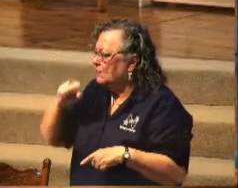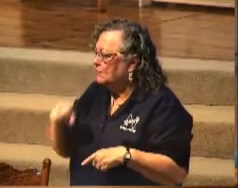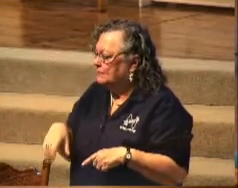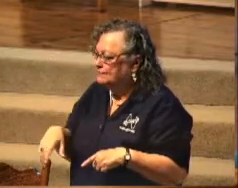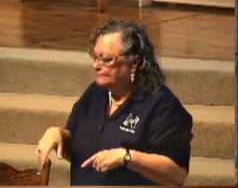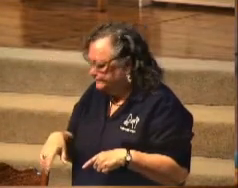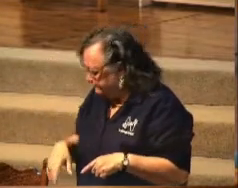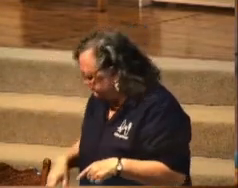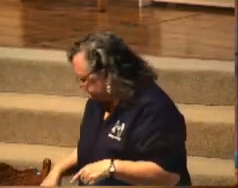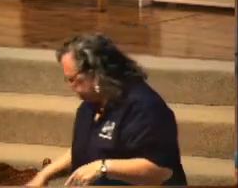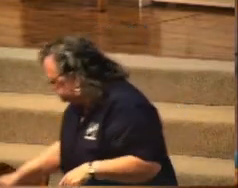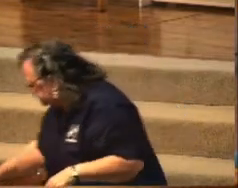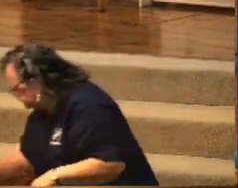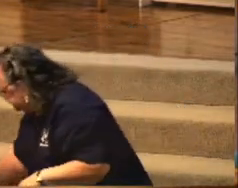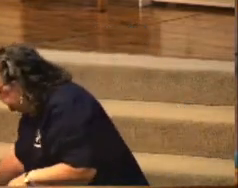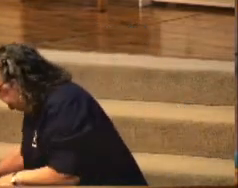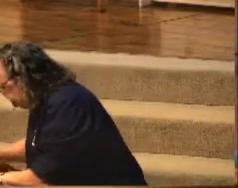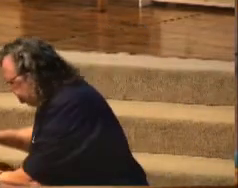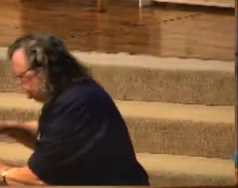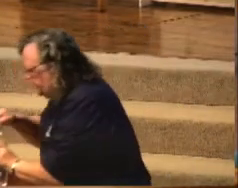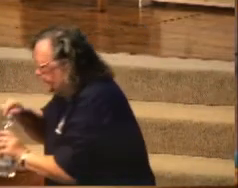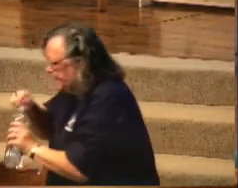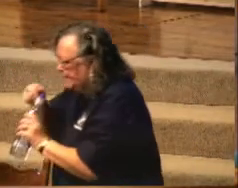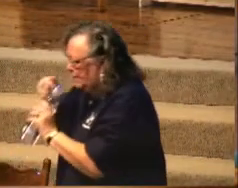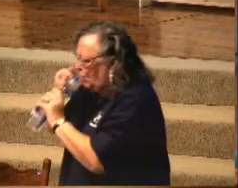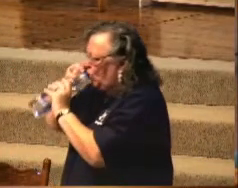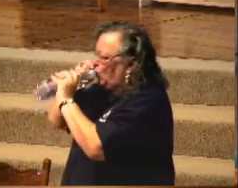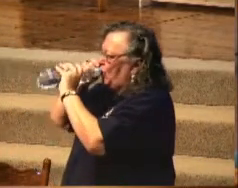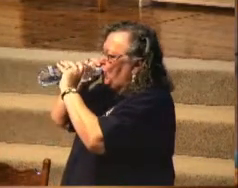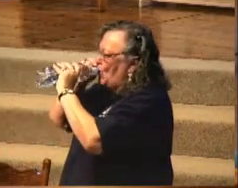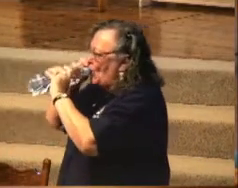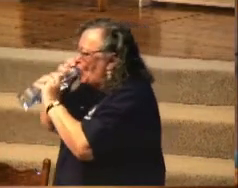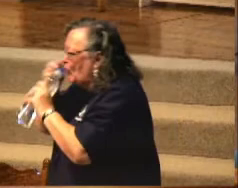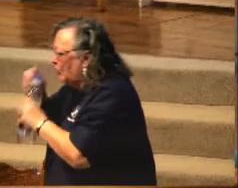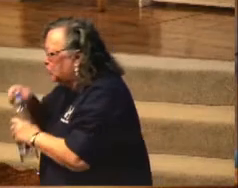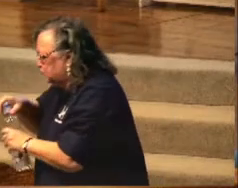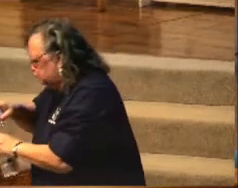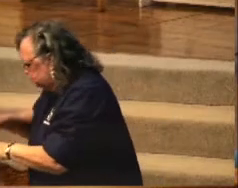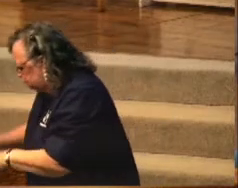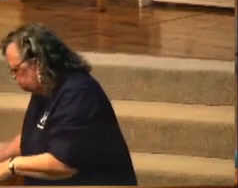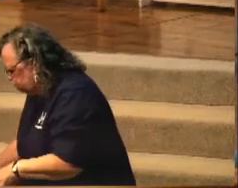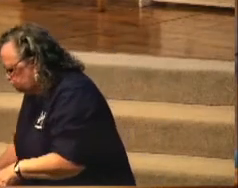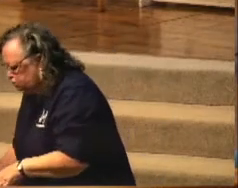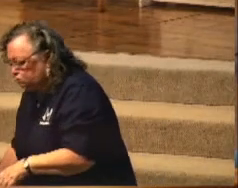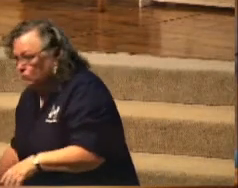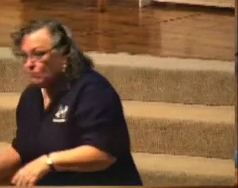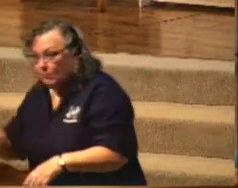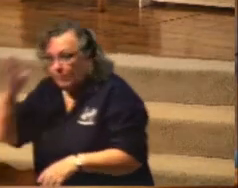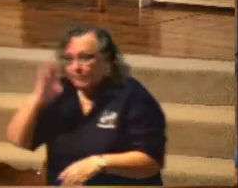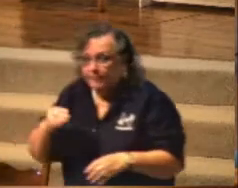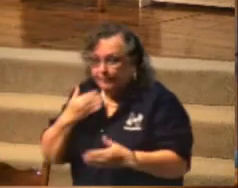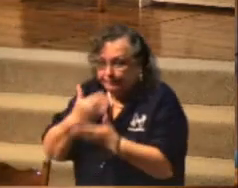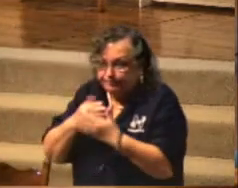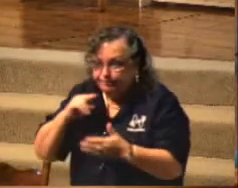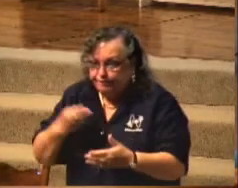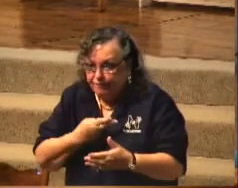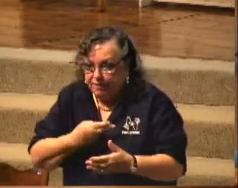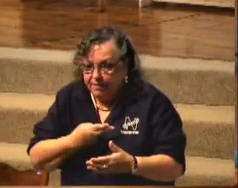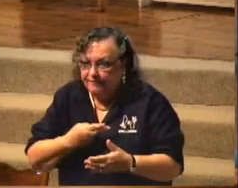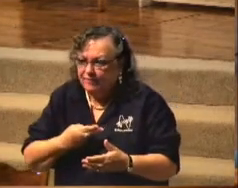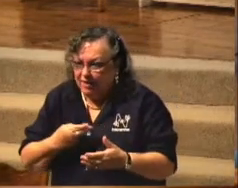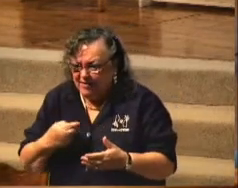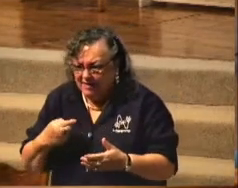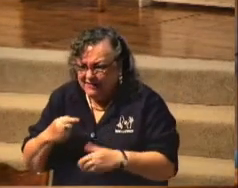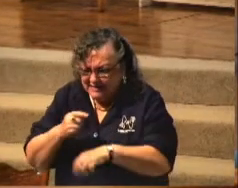Folks, God's been good to us, hasn't He? In the time that we have left, in the days that God has given to us, teach us, Lord,